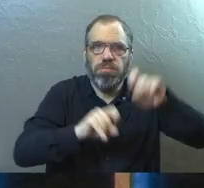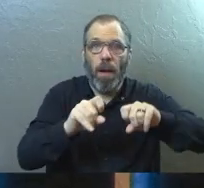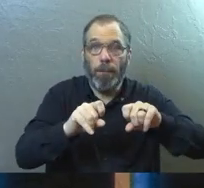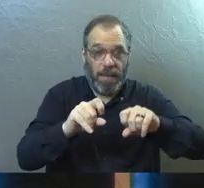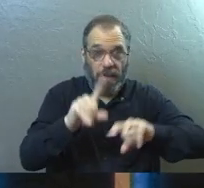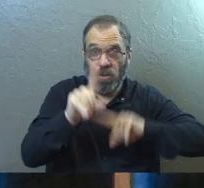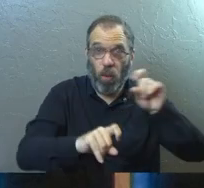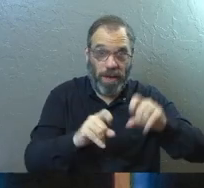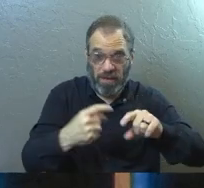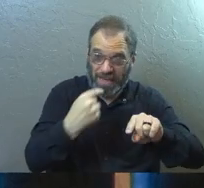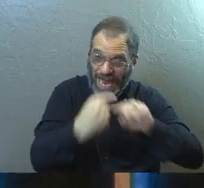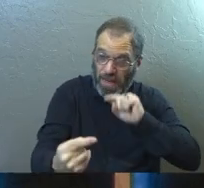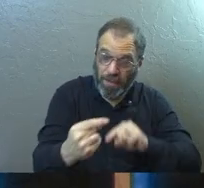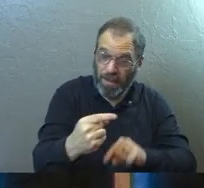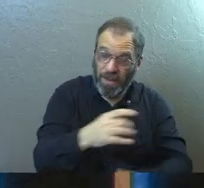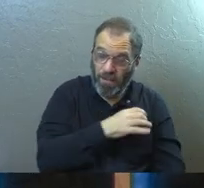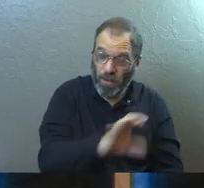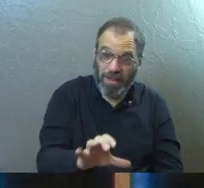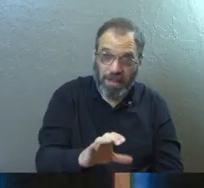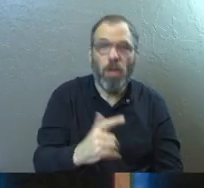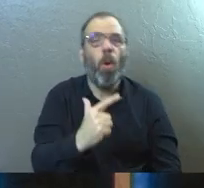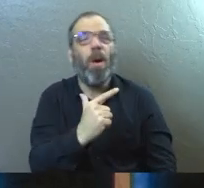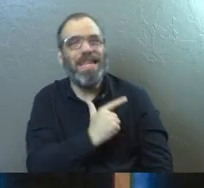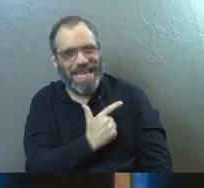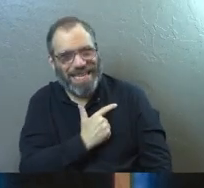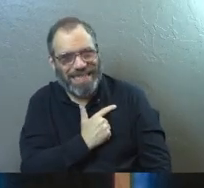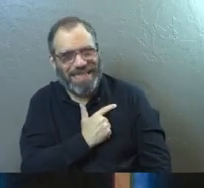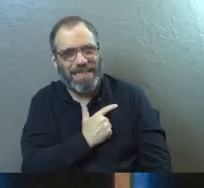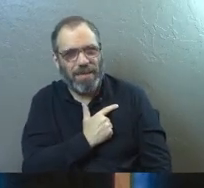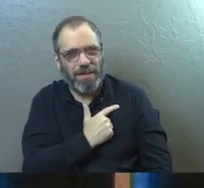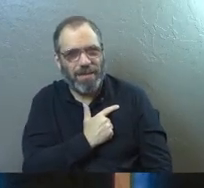Because questions are not the enemy of Christianity. Laziness is.